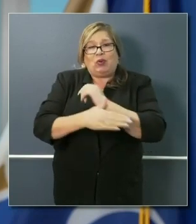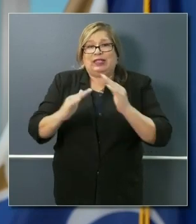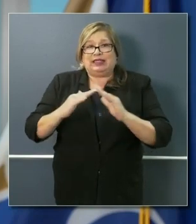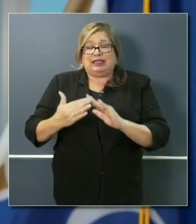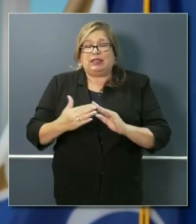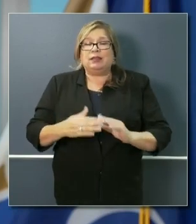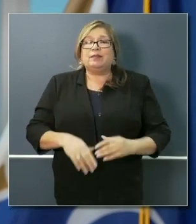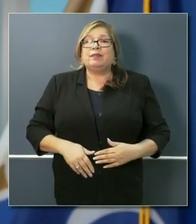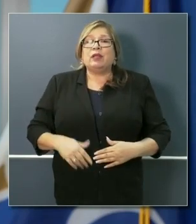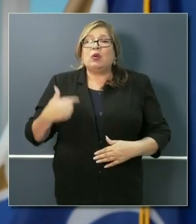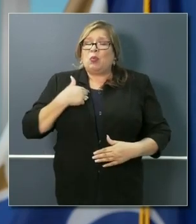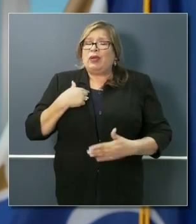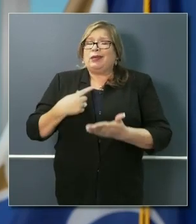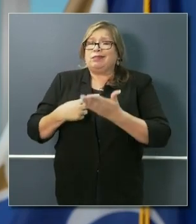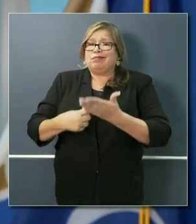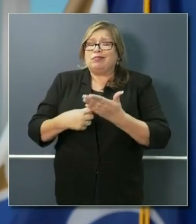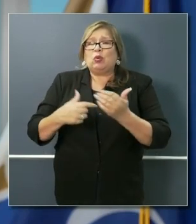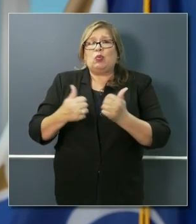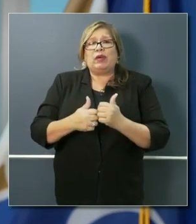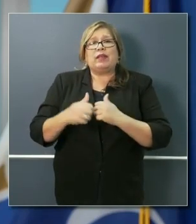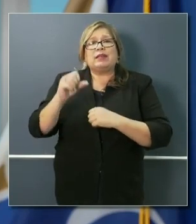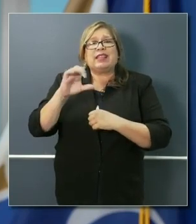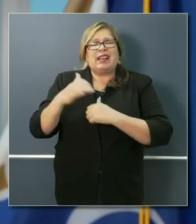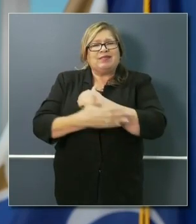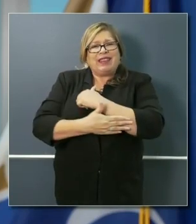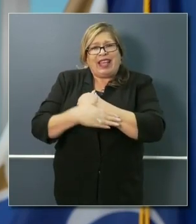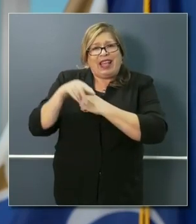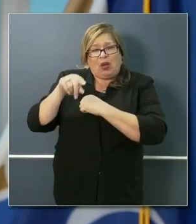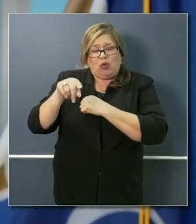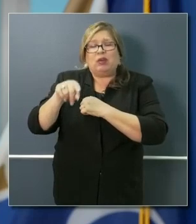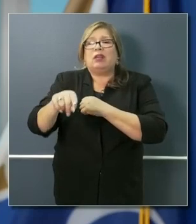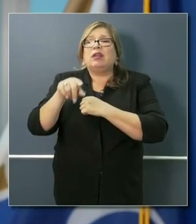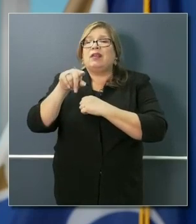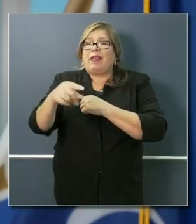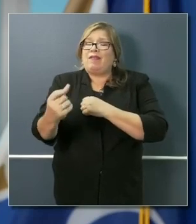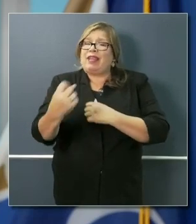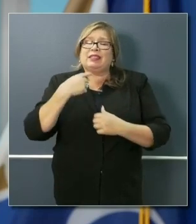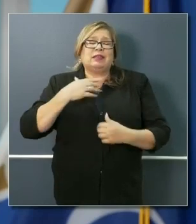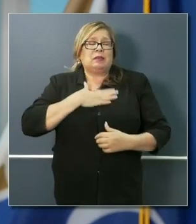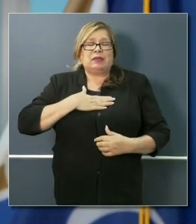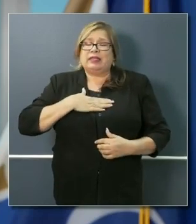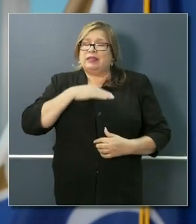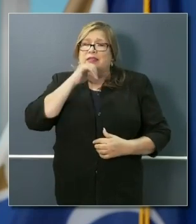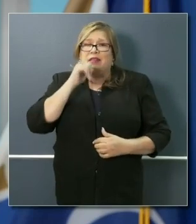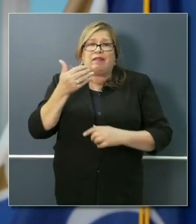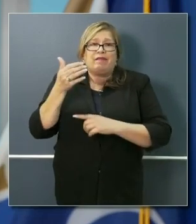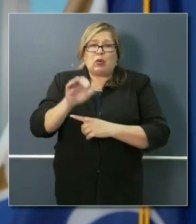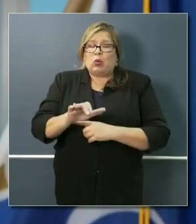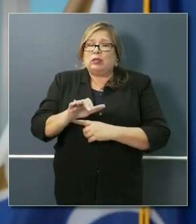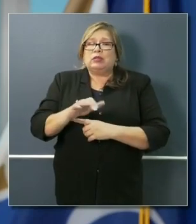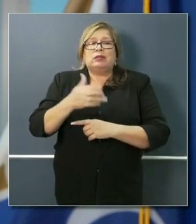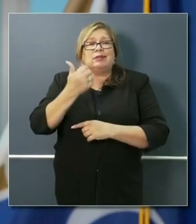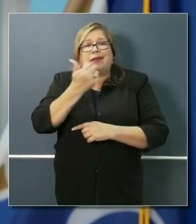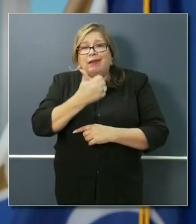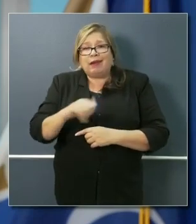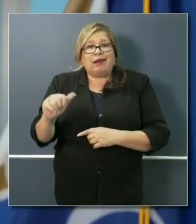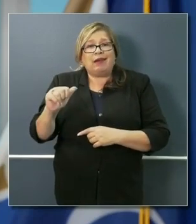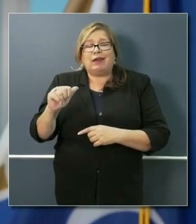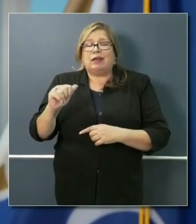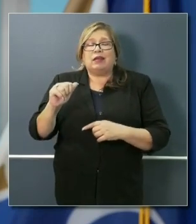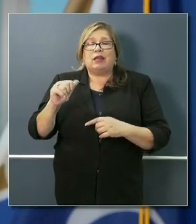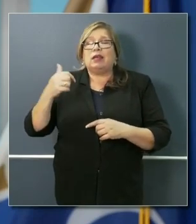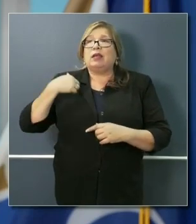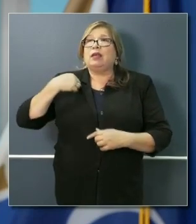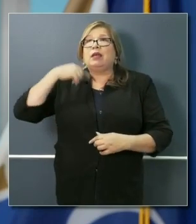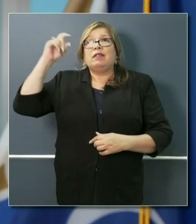a call and they have requested that we not impose upon them any mandate or dictate from on